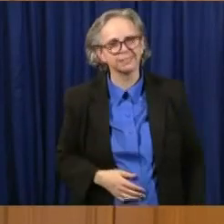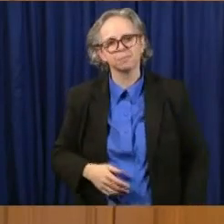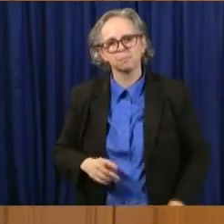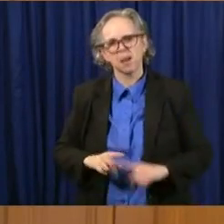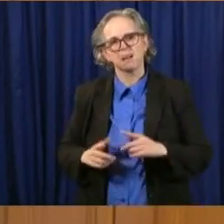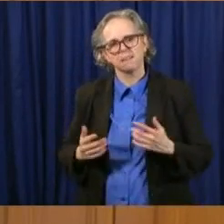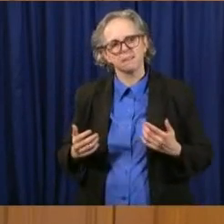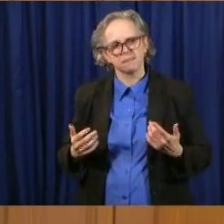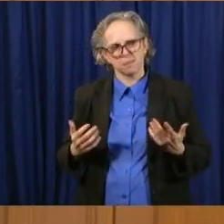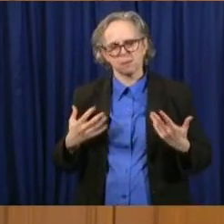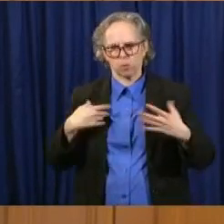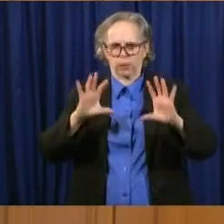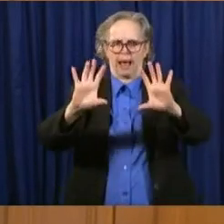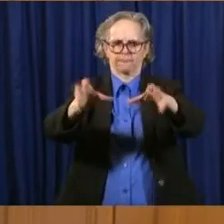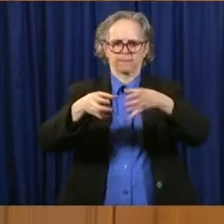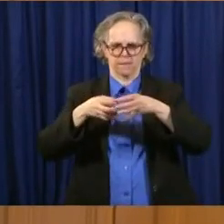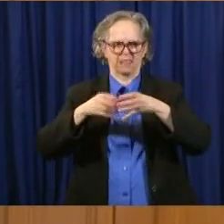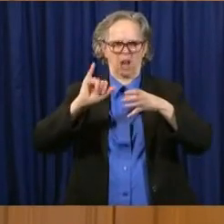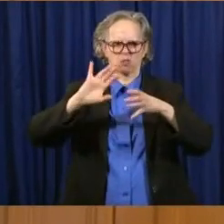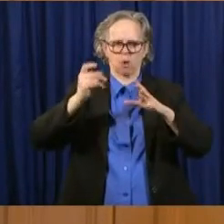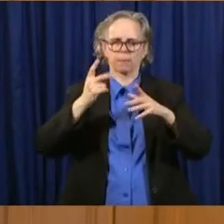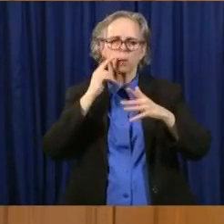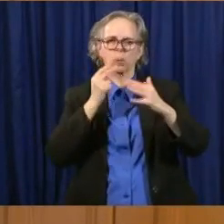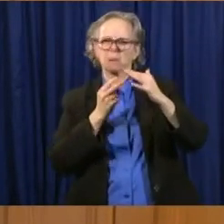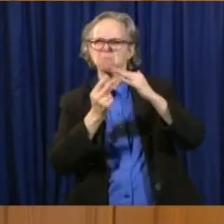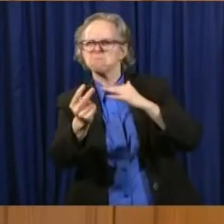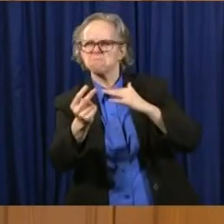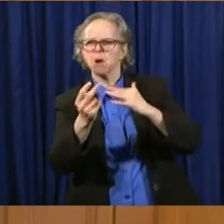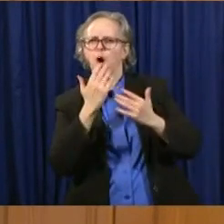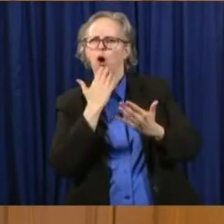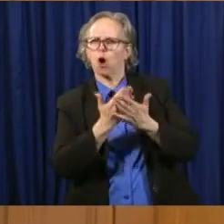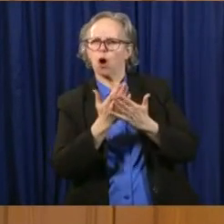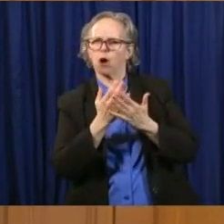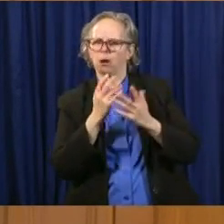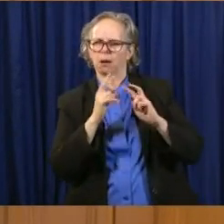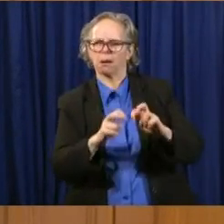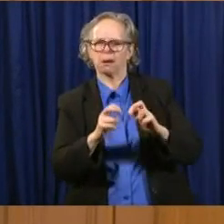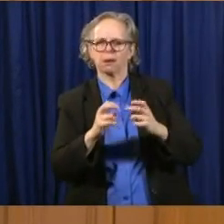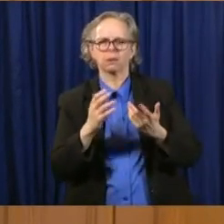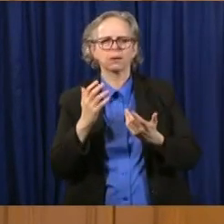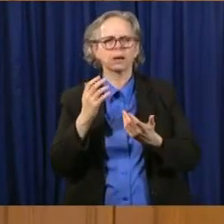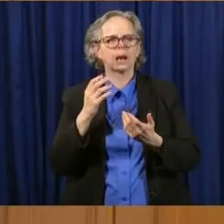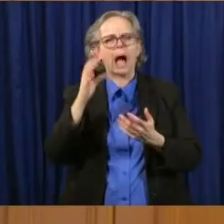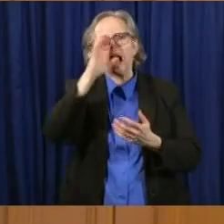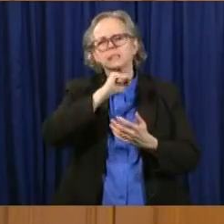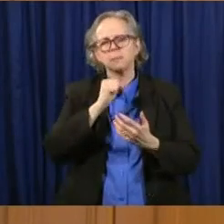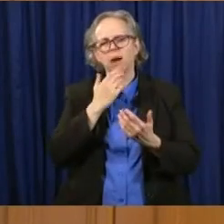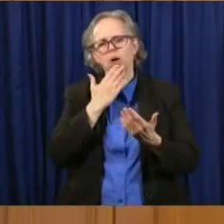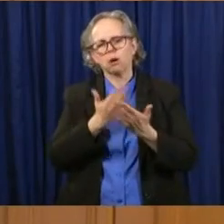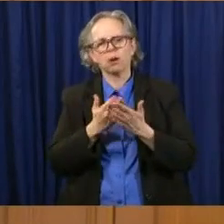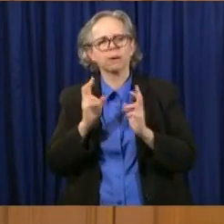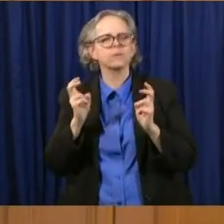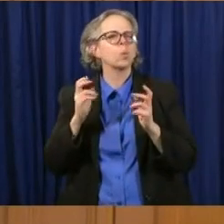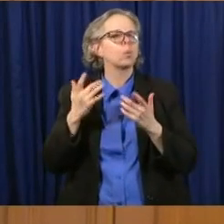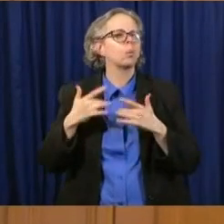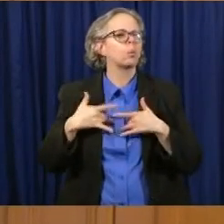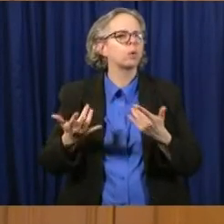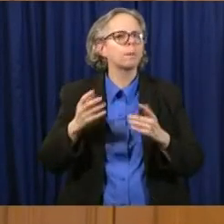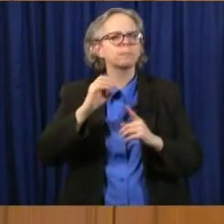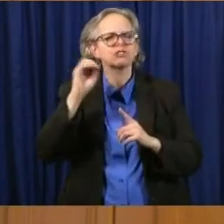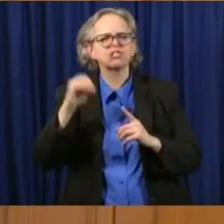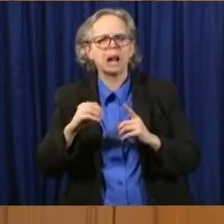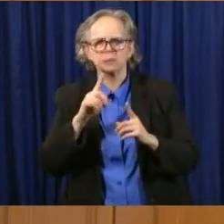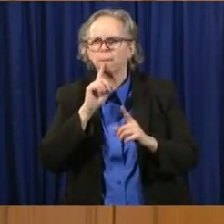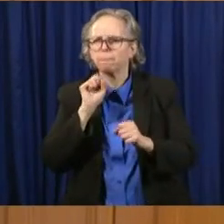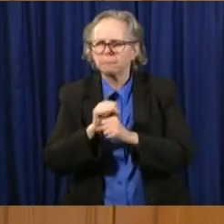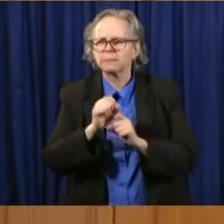you know, a good prediction of what that is and a good, a good, good estimate of that. So, it's exciting. Um,